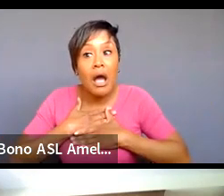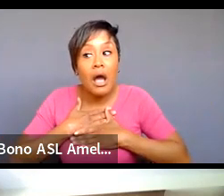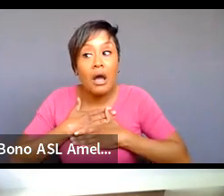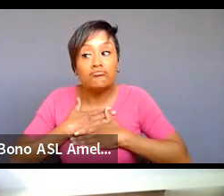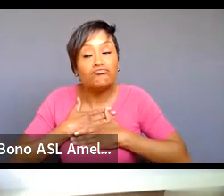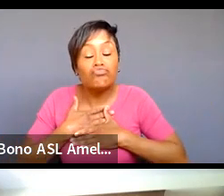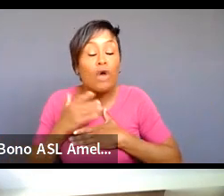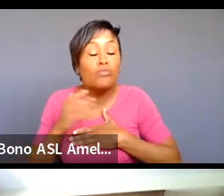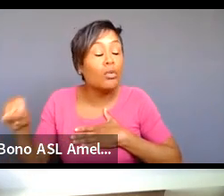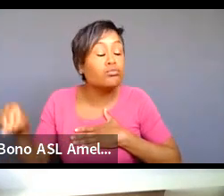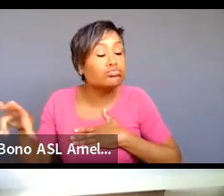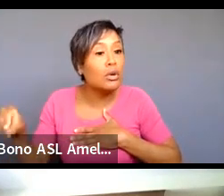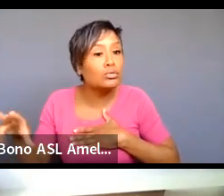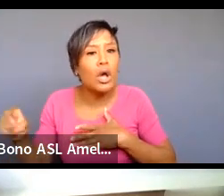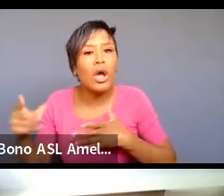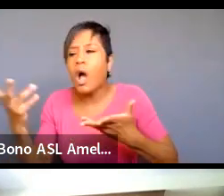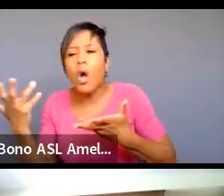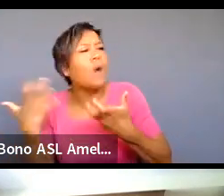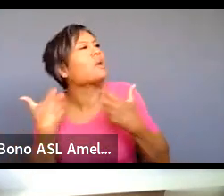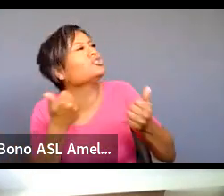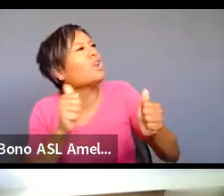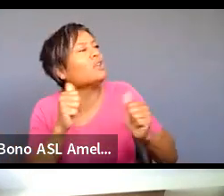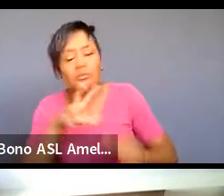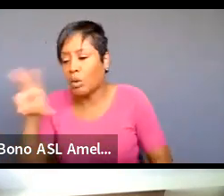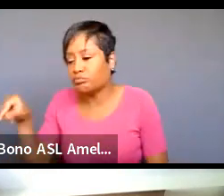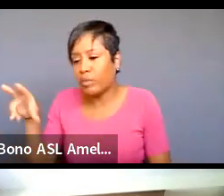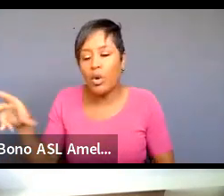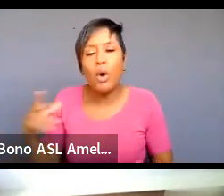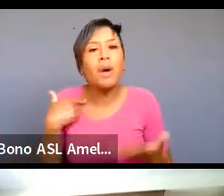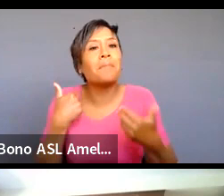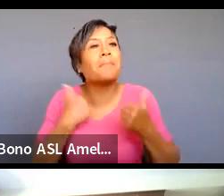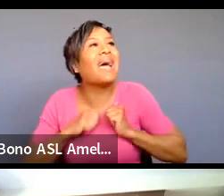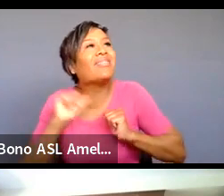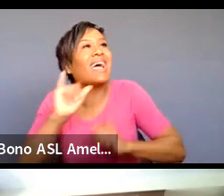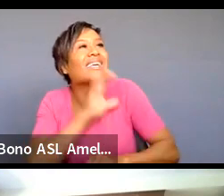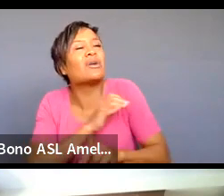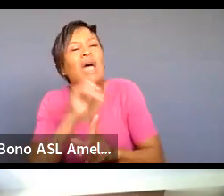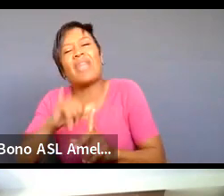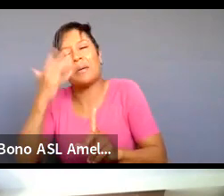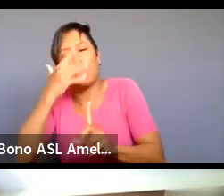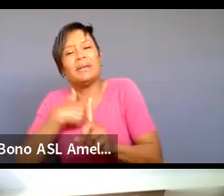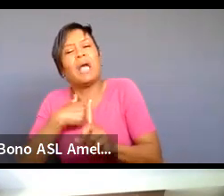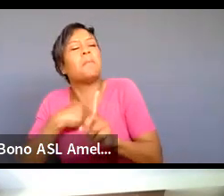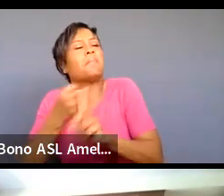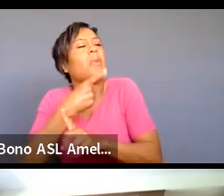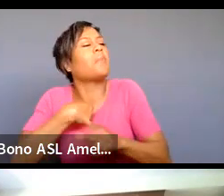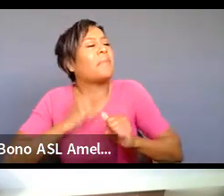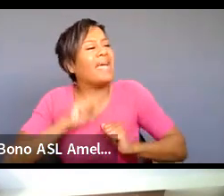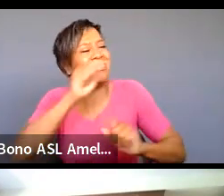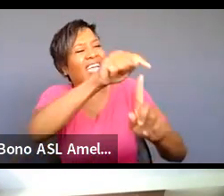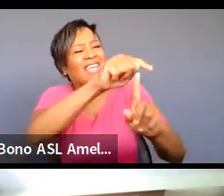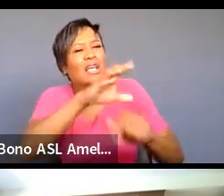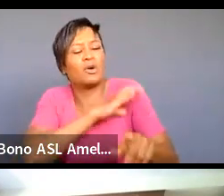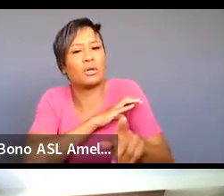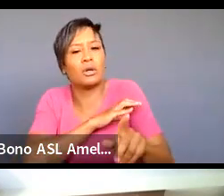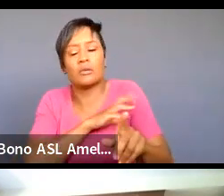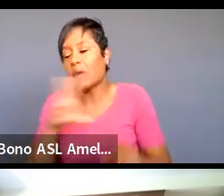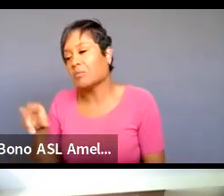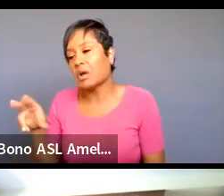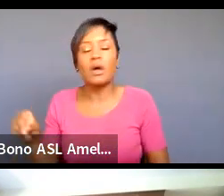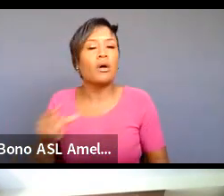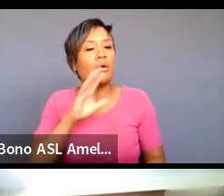not giving space to even try to play characters outside of themselves that that to even try to